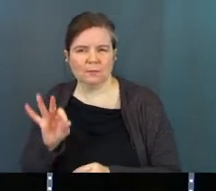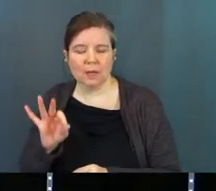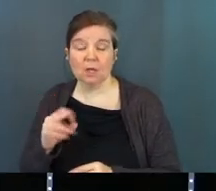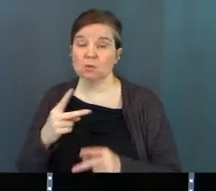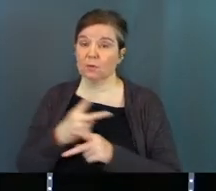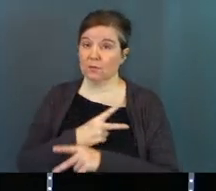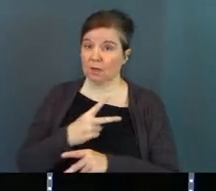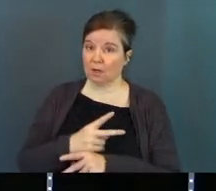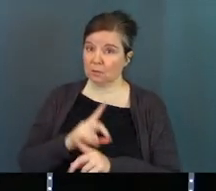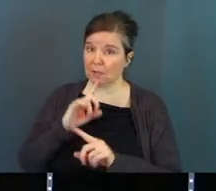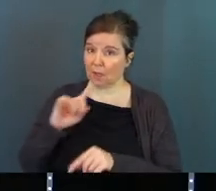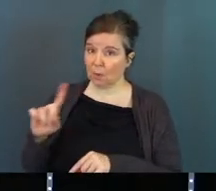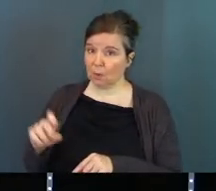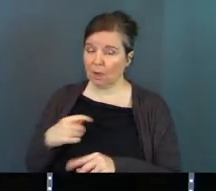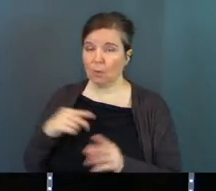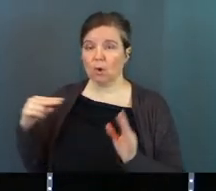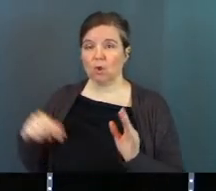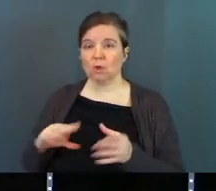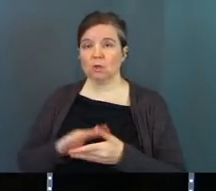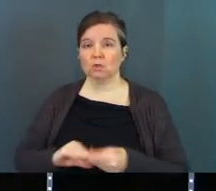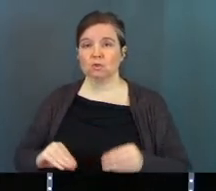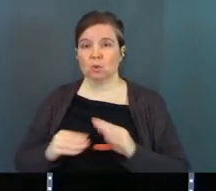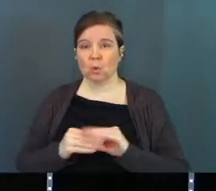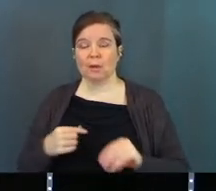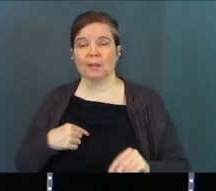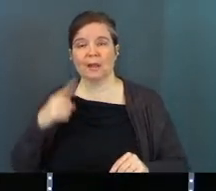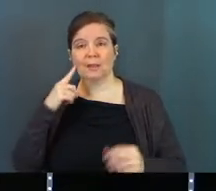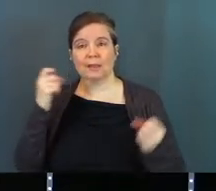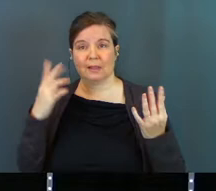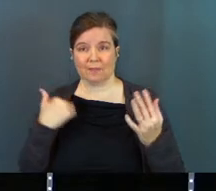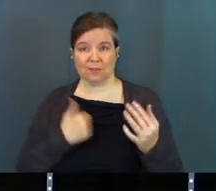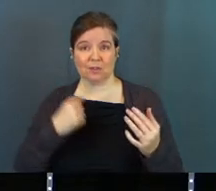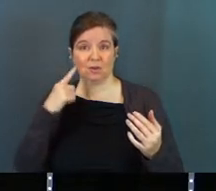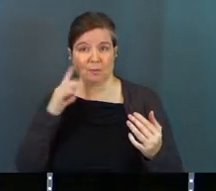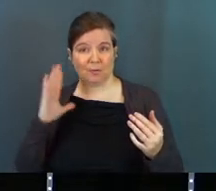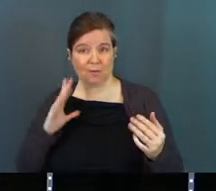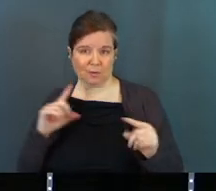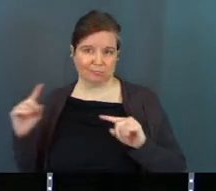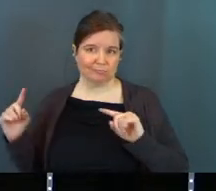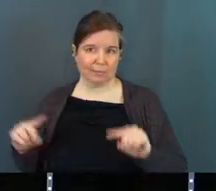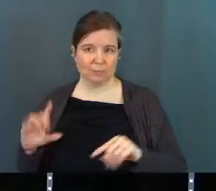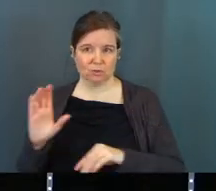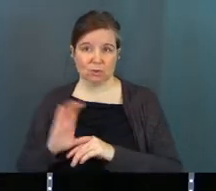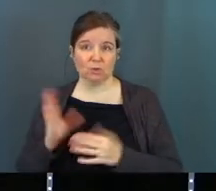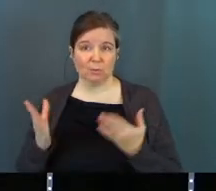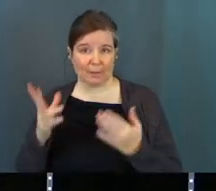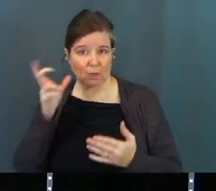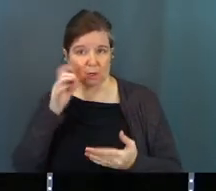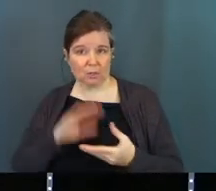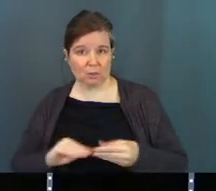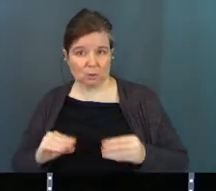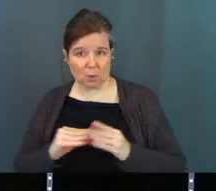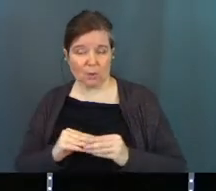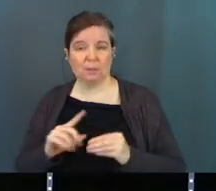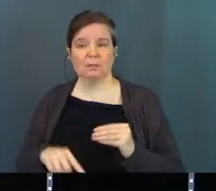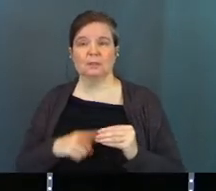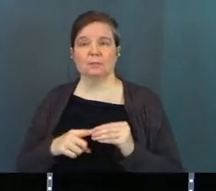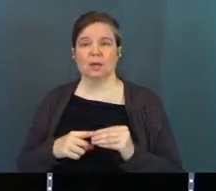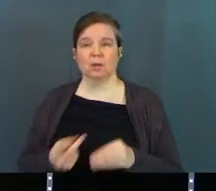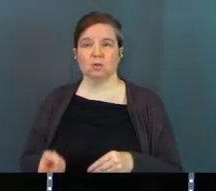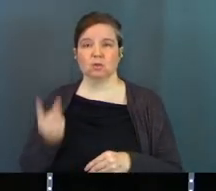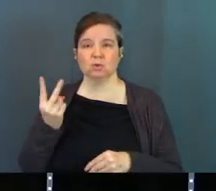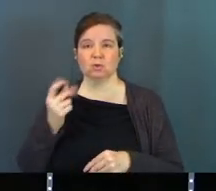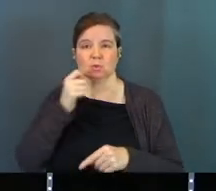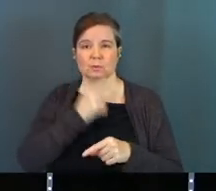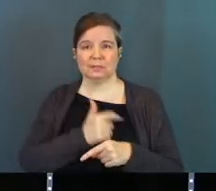To figure this out, to answer this question, I want to take a look at a story in scripture that I think a lot of us have heard before. If you've been coming to church for a while, you've probably heard this story, and it's about two